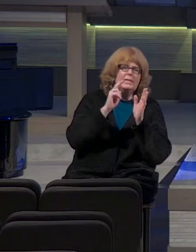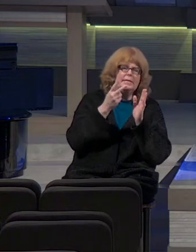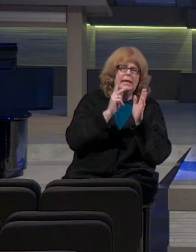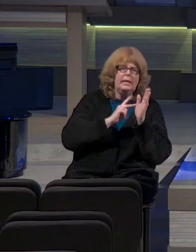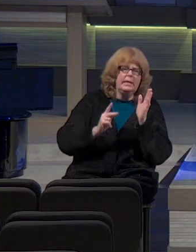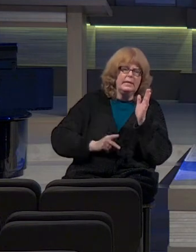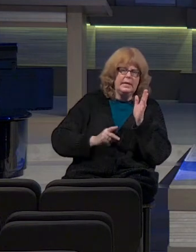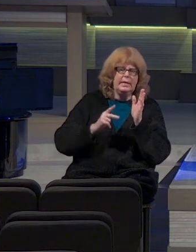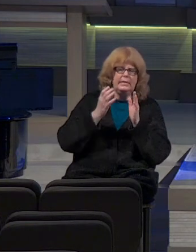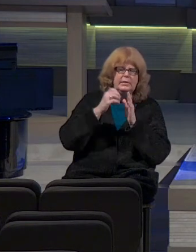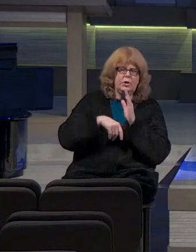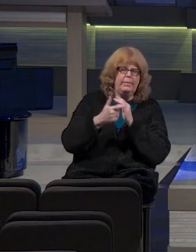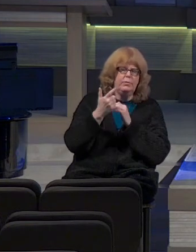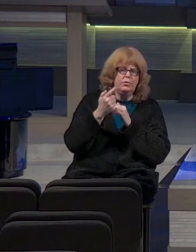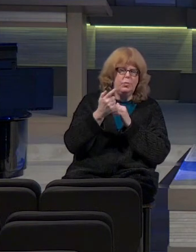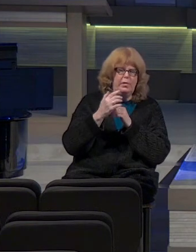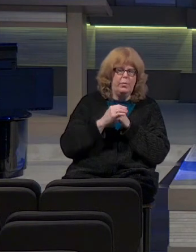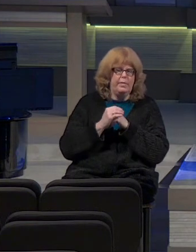21.